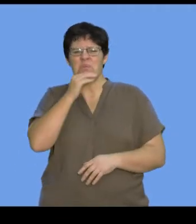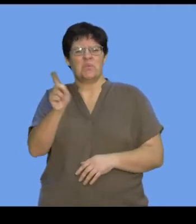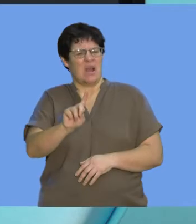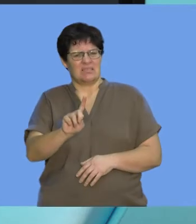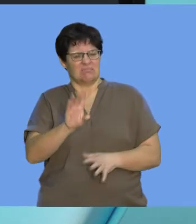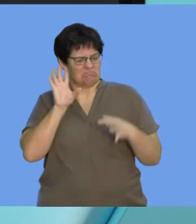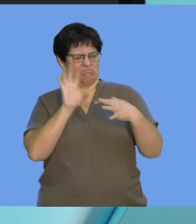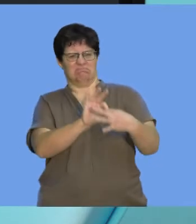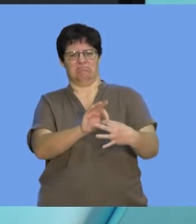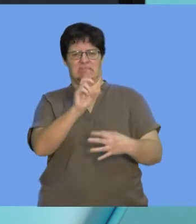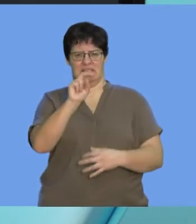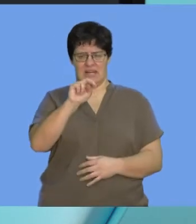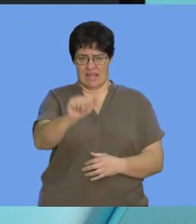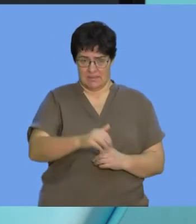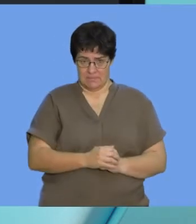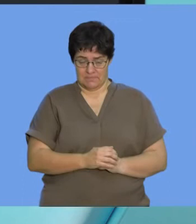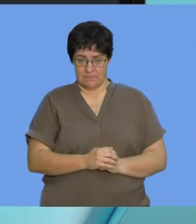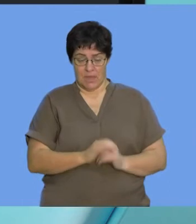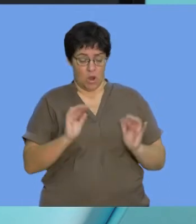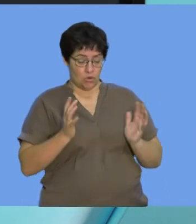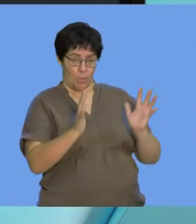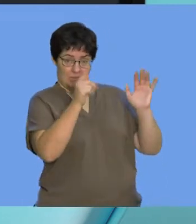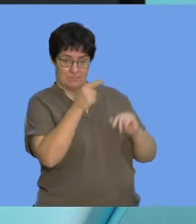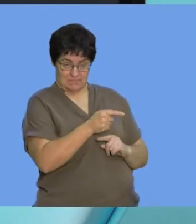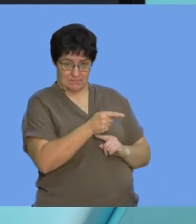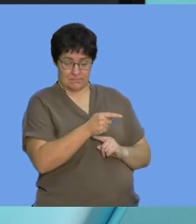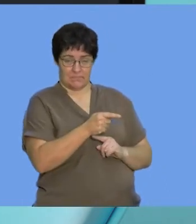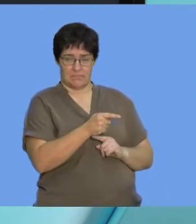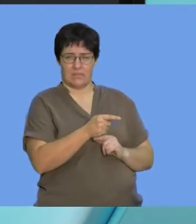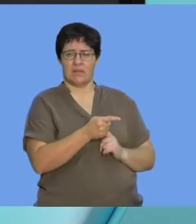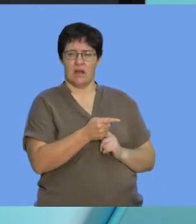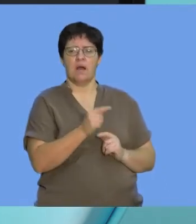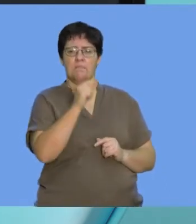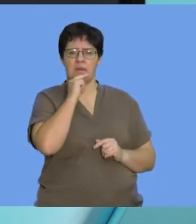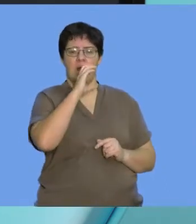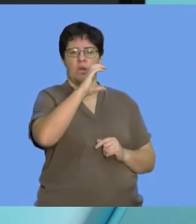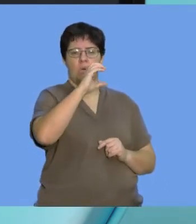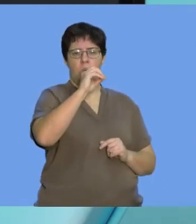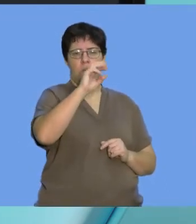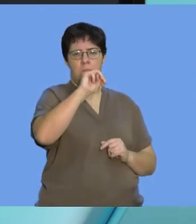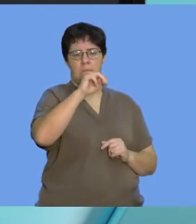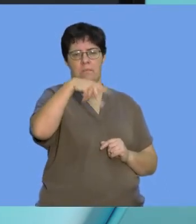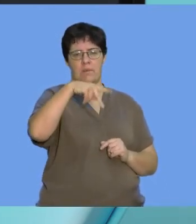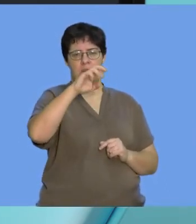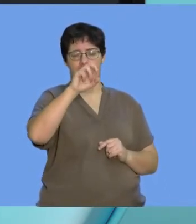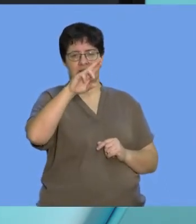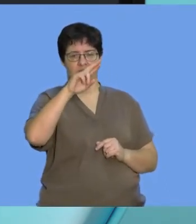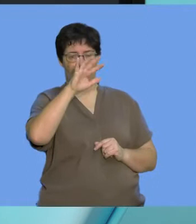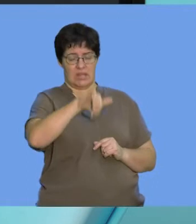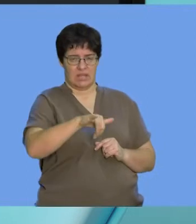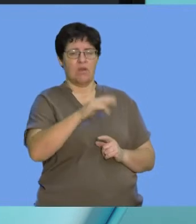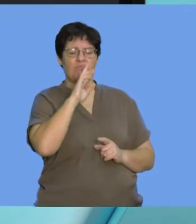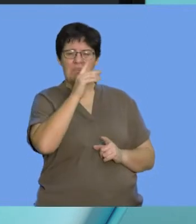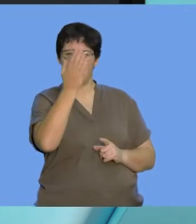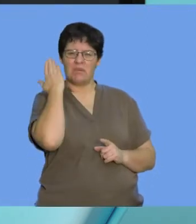DNA. Now, the term complementary goes back to even our understanding of how the lock and key mechanism of enzymes work,